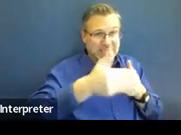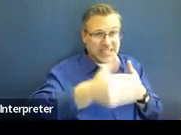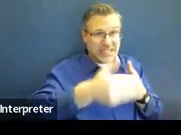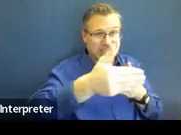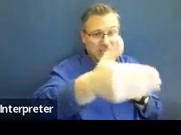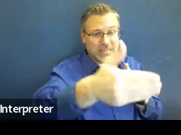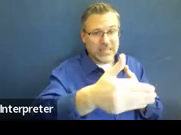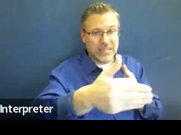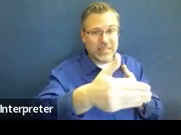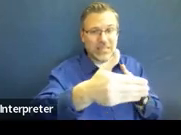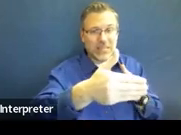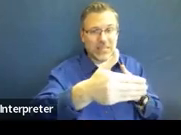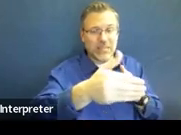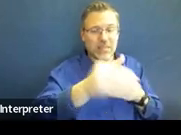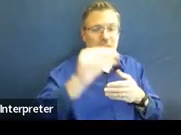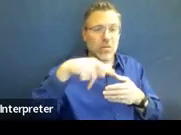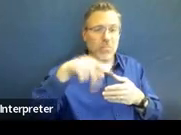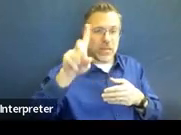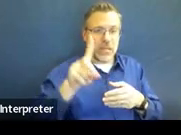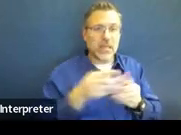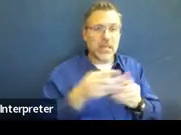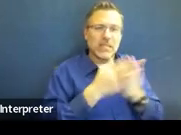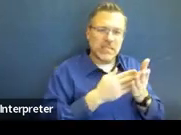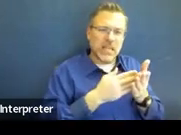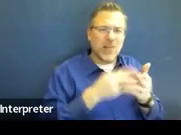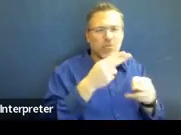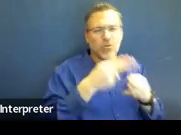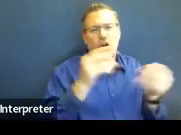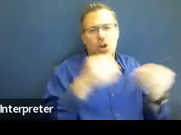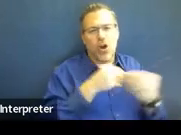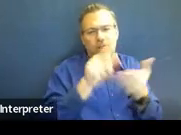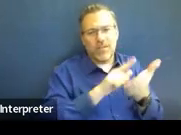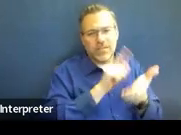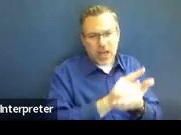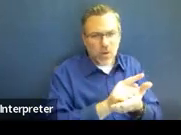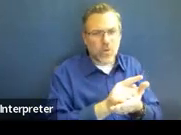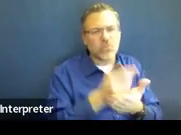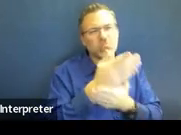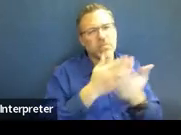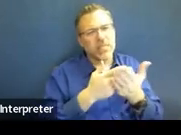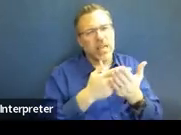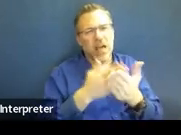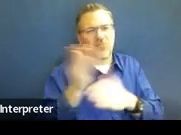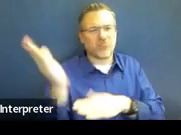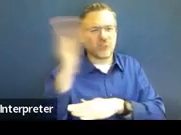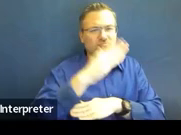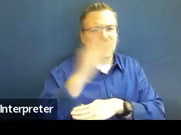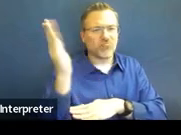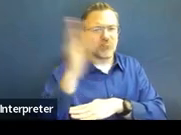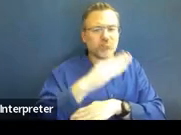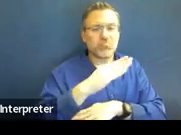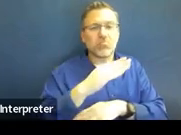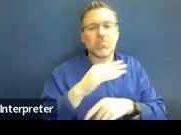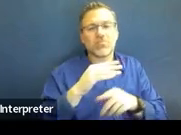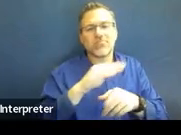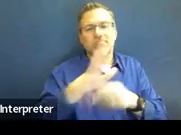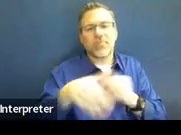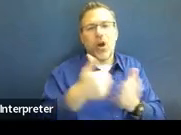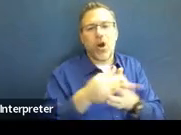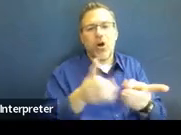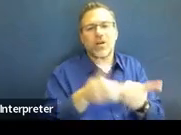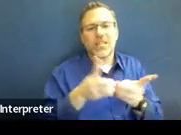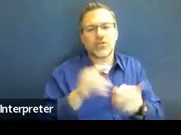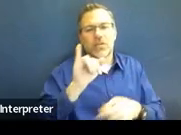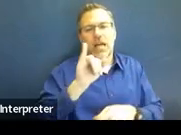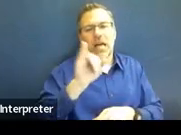developments. Some are office hours. Some are during the day, like our all-district IEP training in the